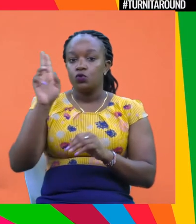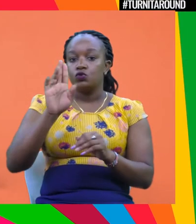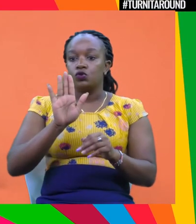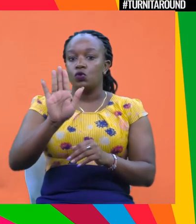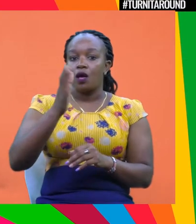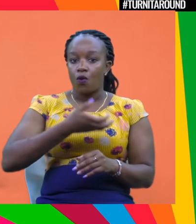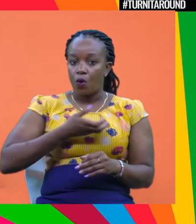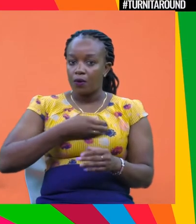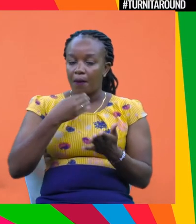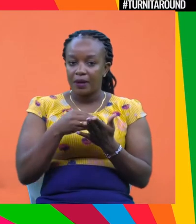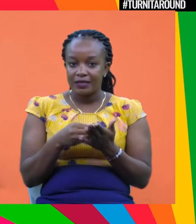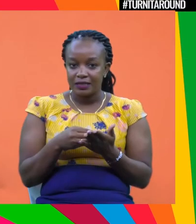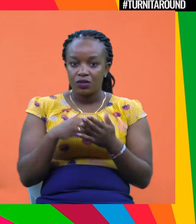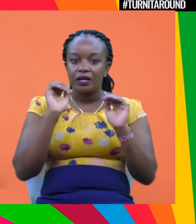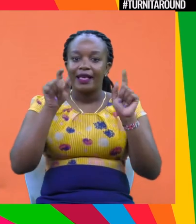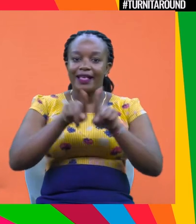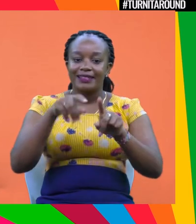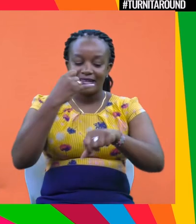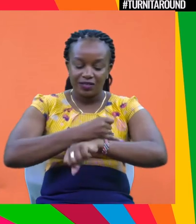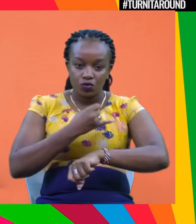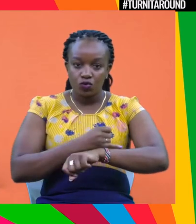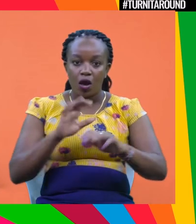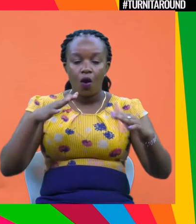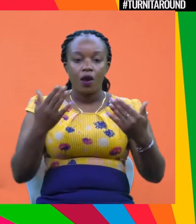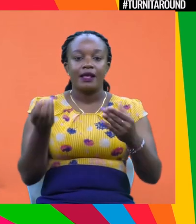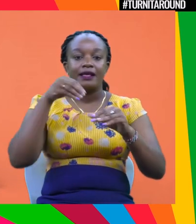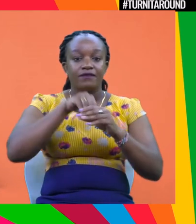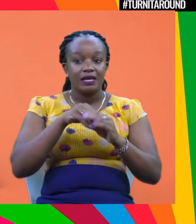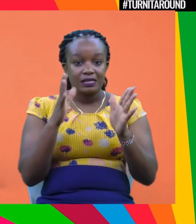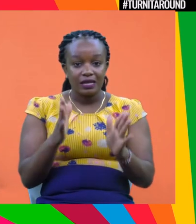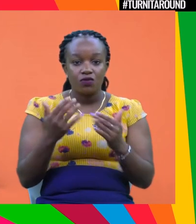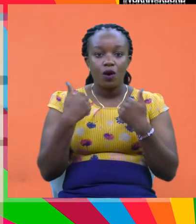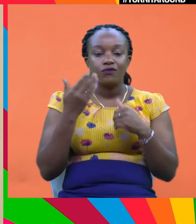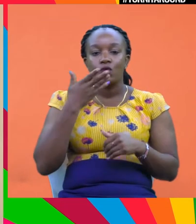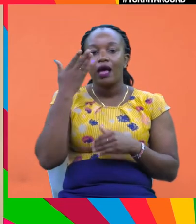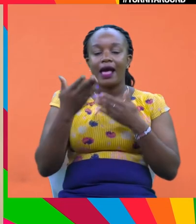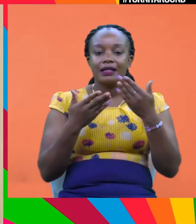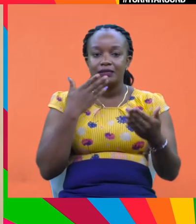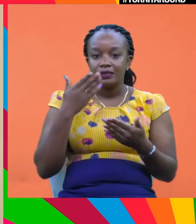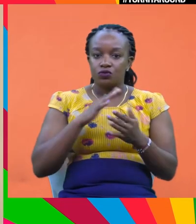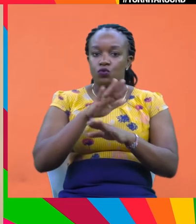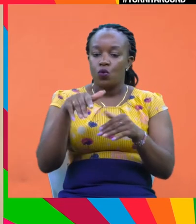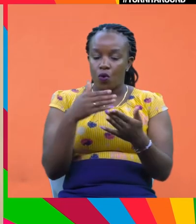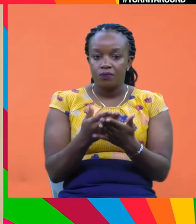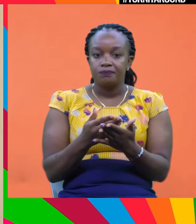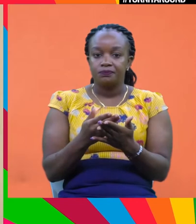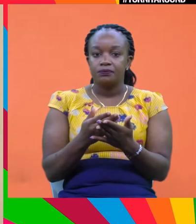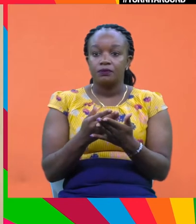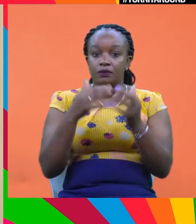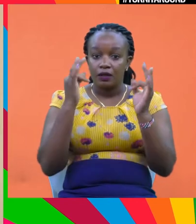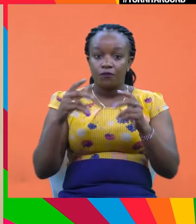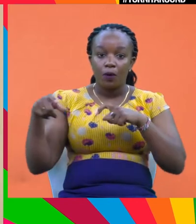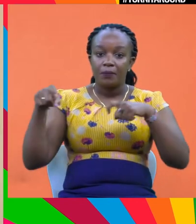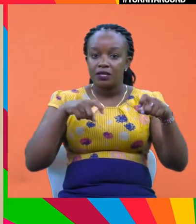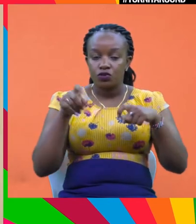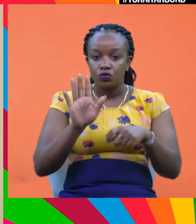decision on what you want to invest in. But as an institutional investor, you have to answer to your client. Let's say you're a